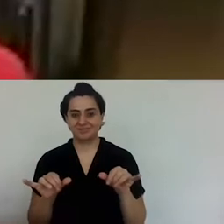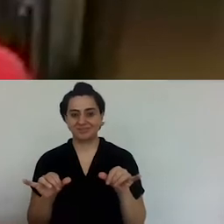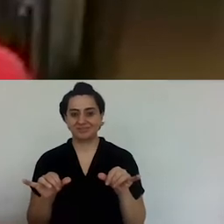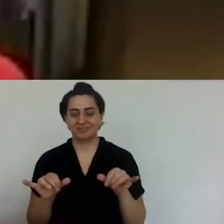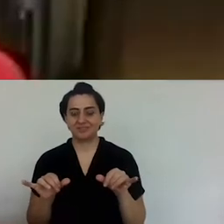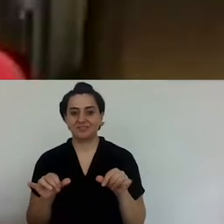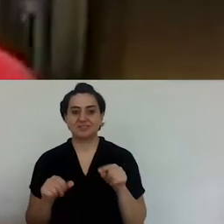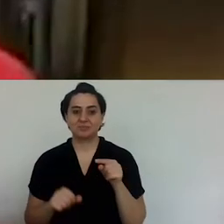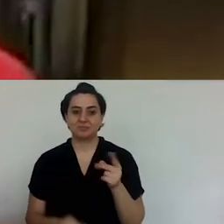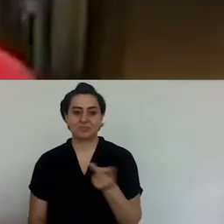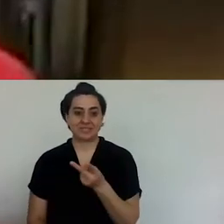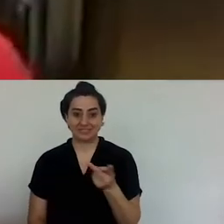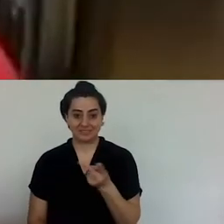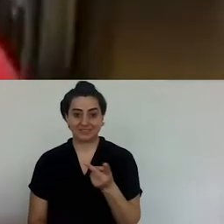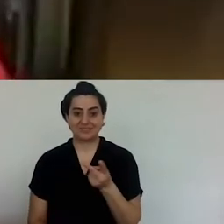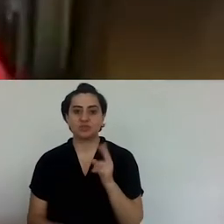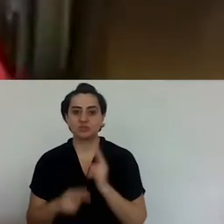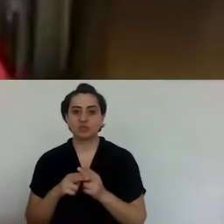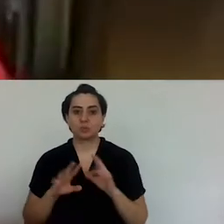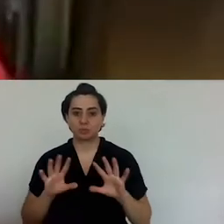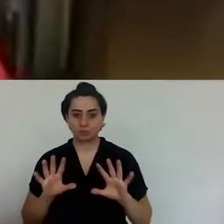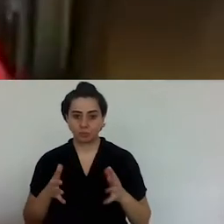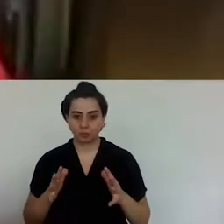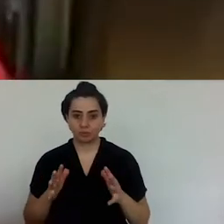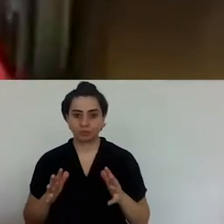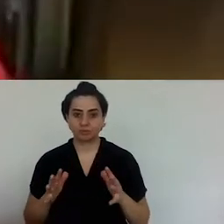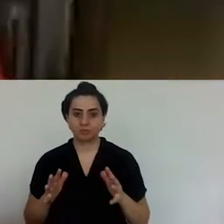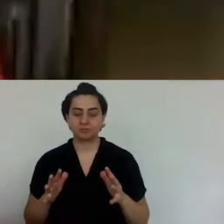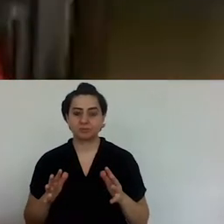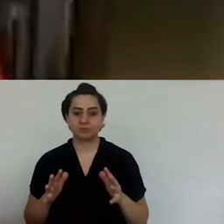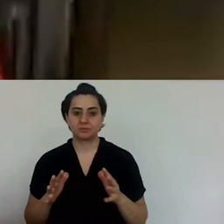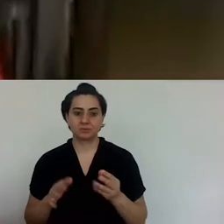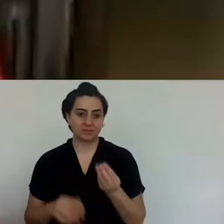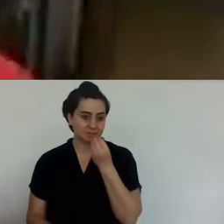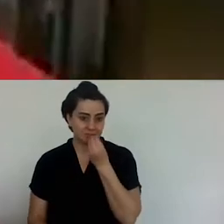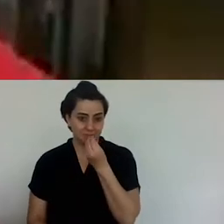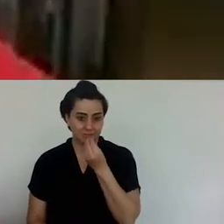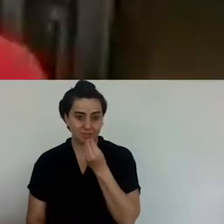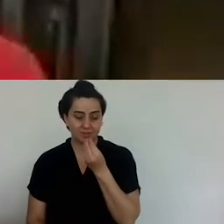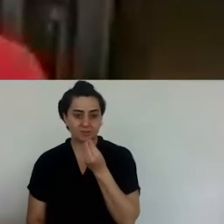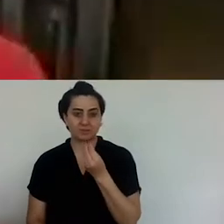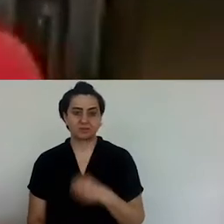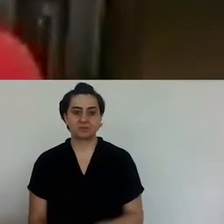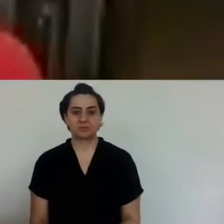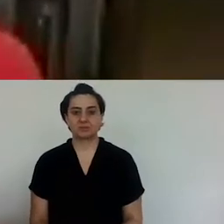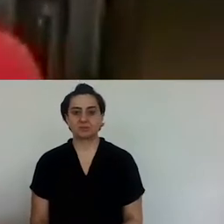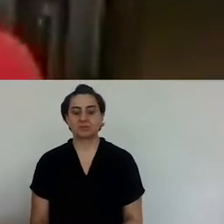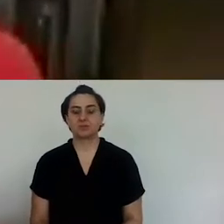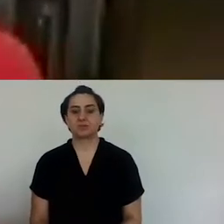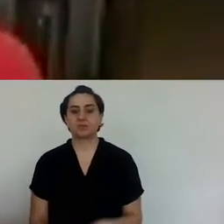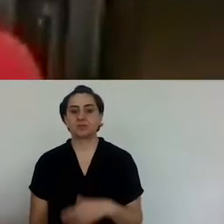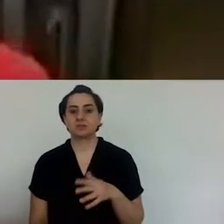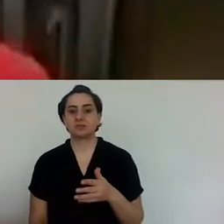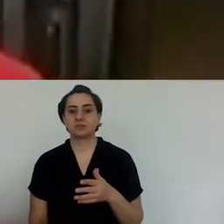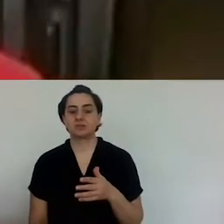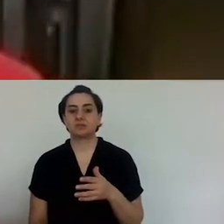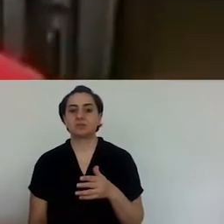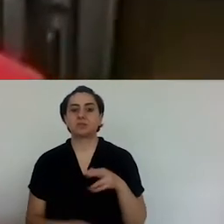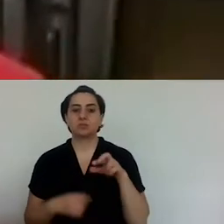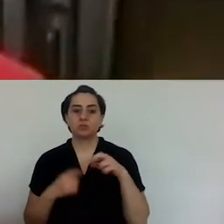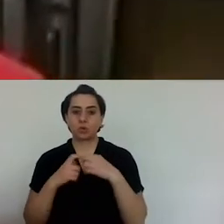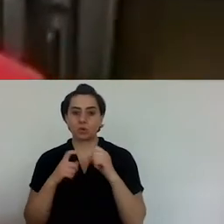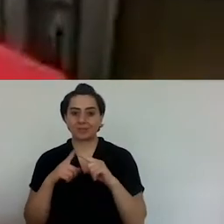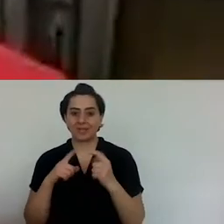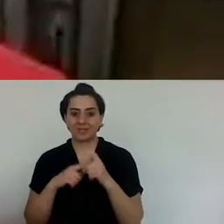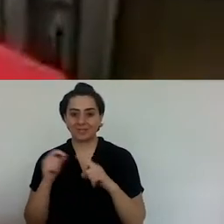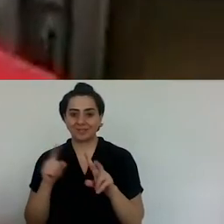for my, for the place where I get my liver as well. Because these are foods that can go off very